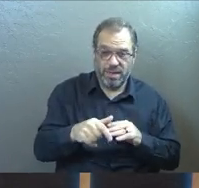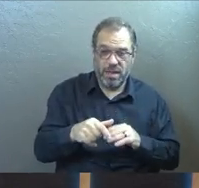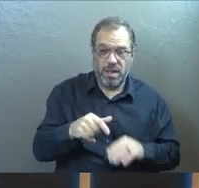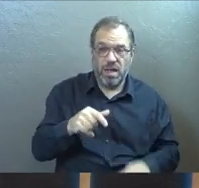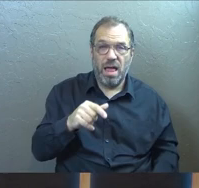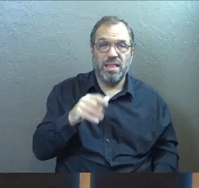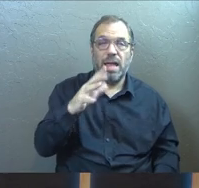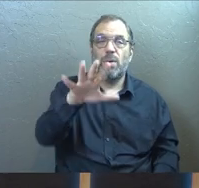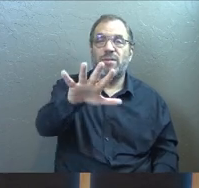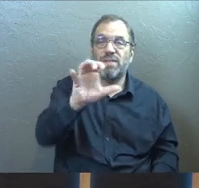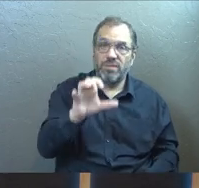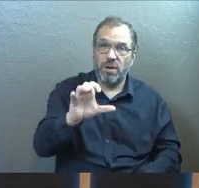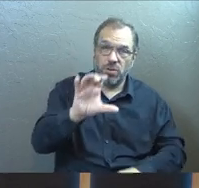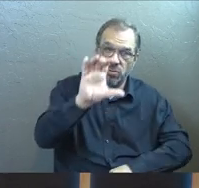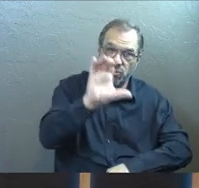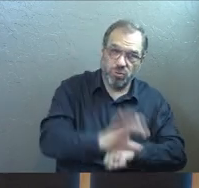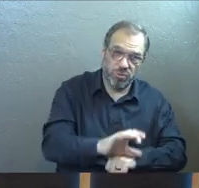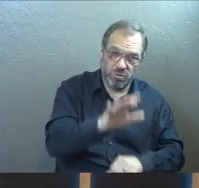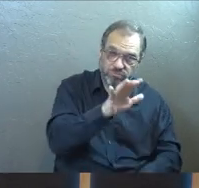500